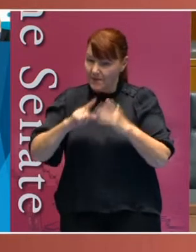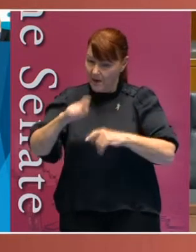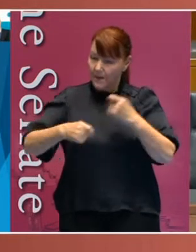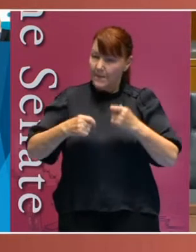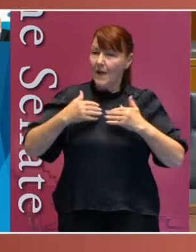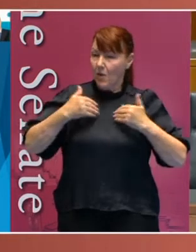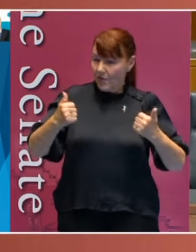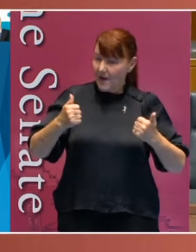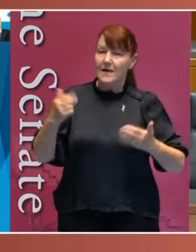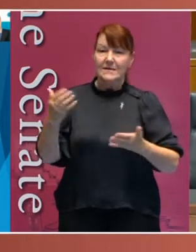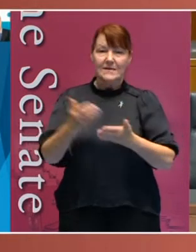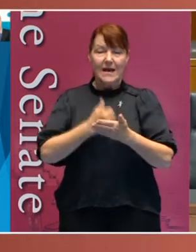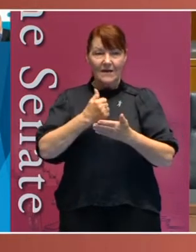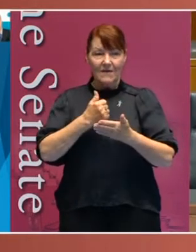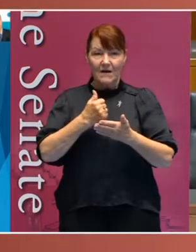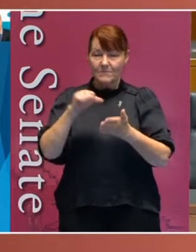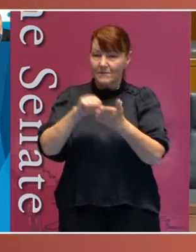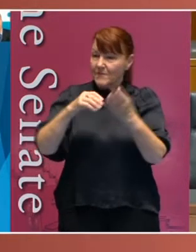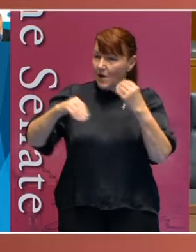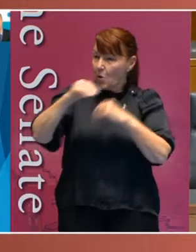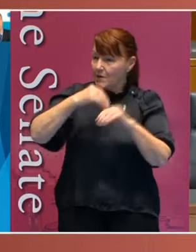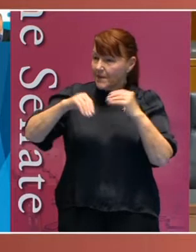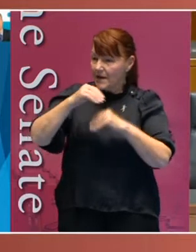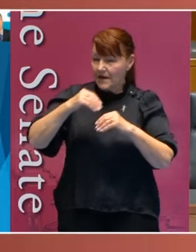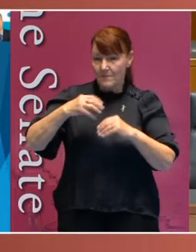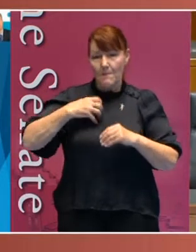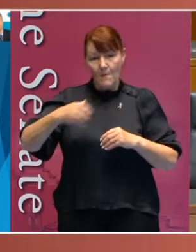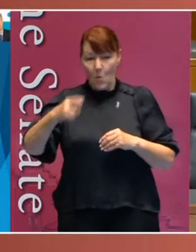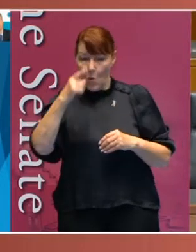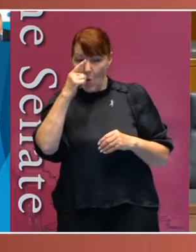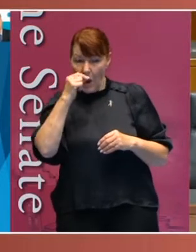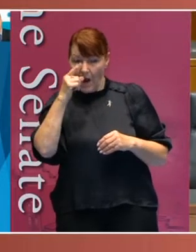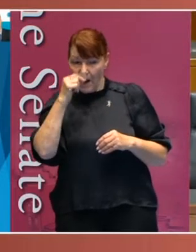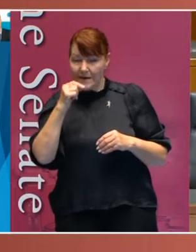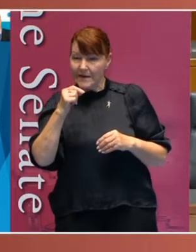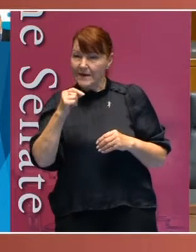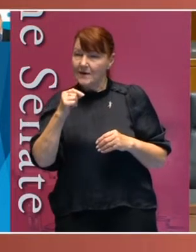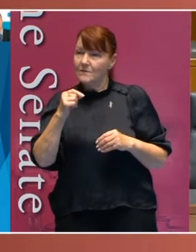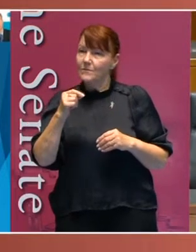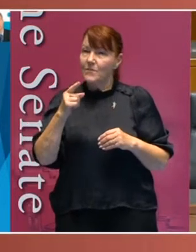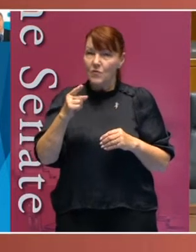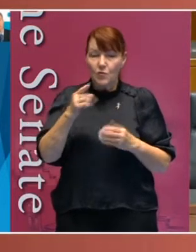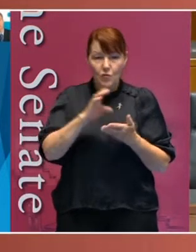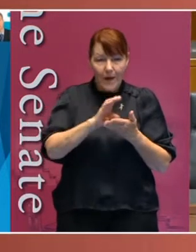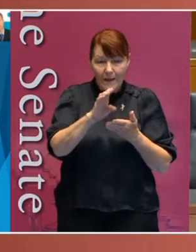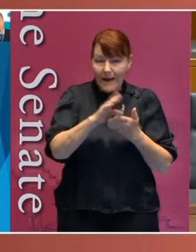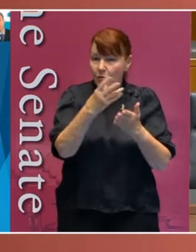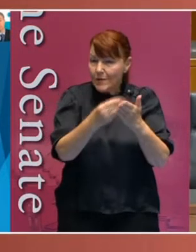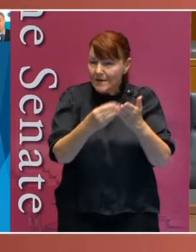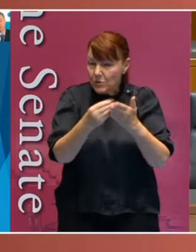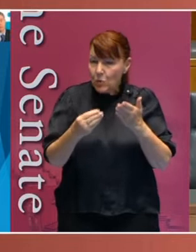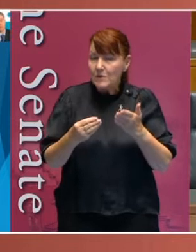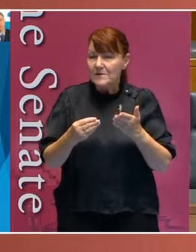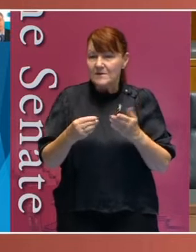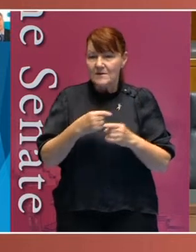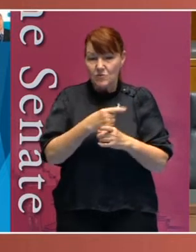And the economy in which they're operating in is more likely to be able to allocate resources to people